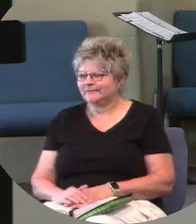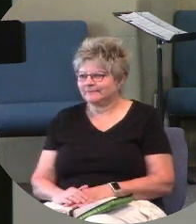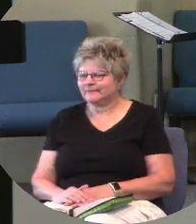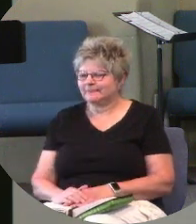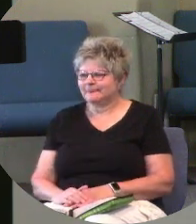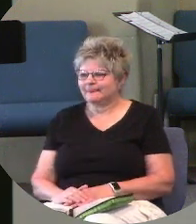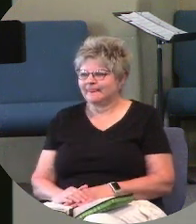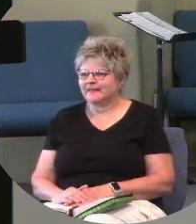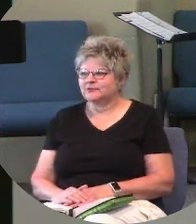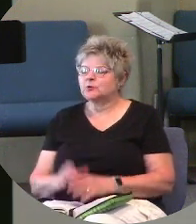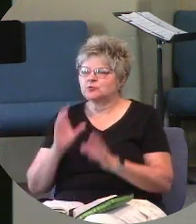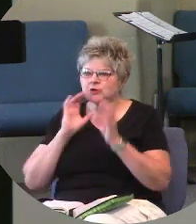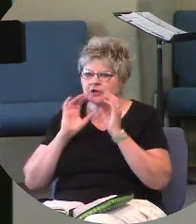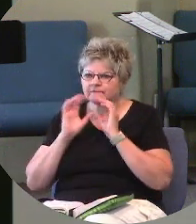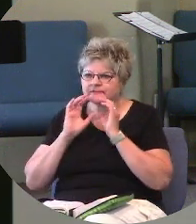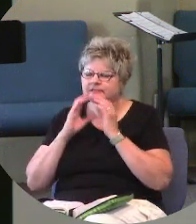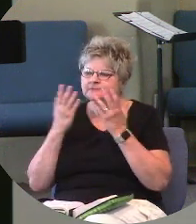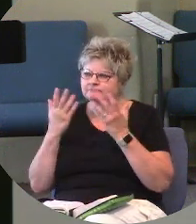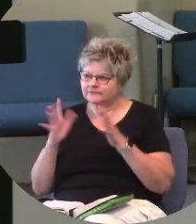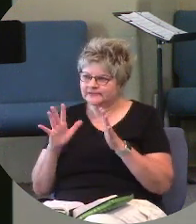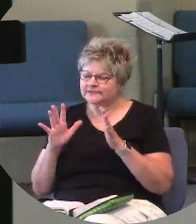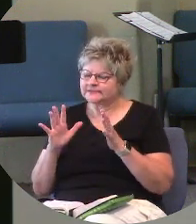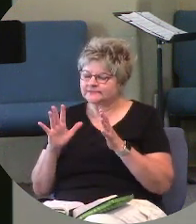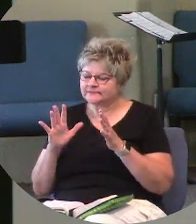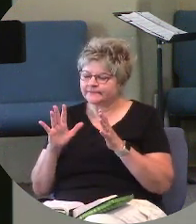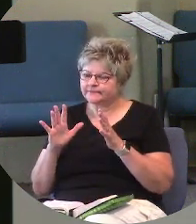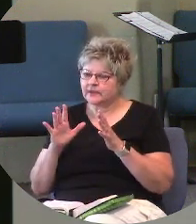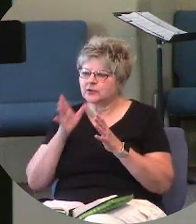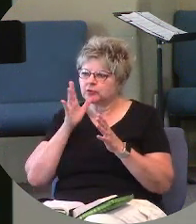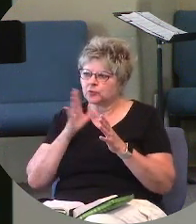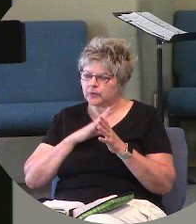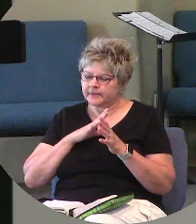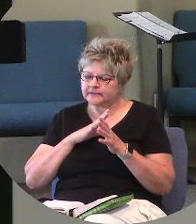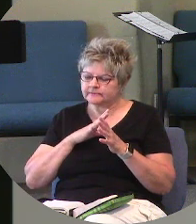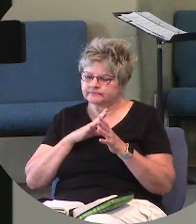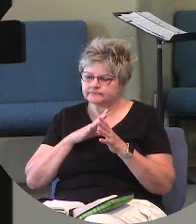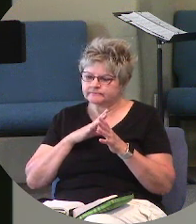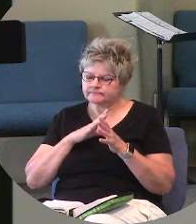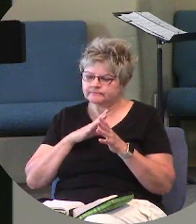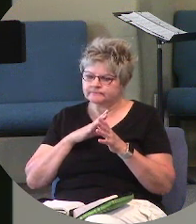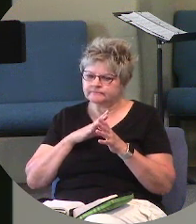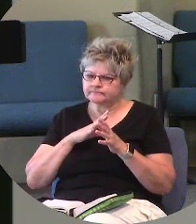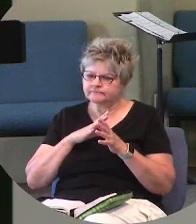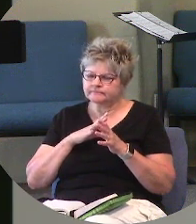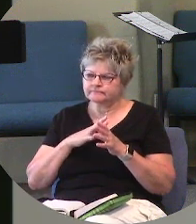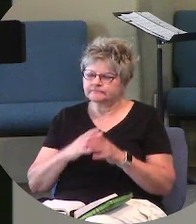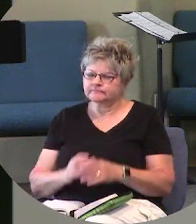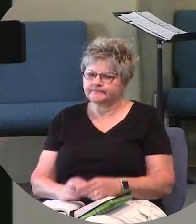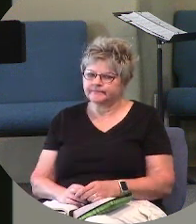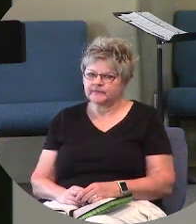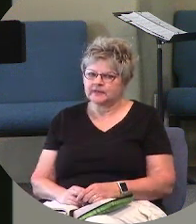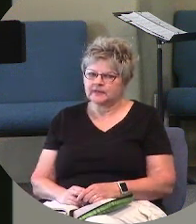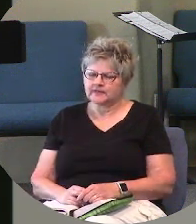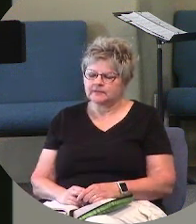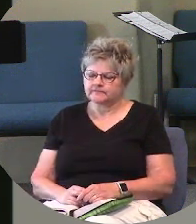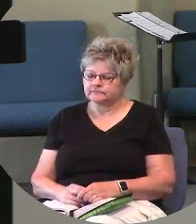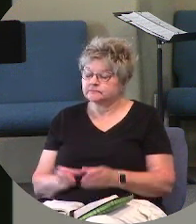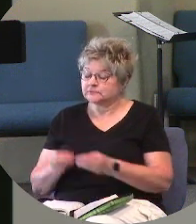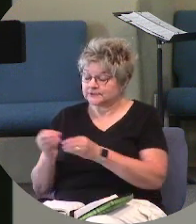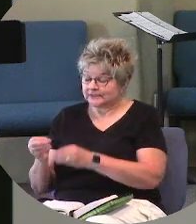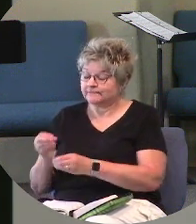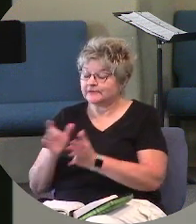And so the conversation ended. The woman picked up her water pot after having given Jesus water,